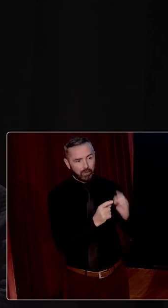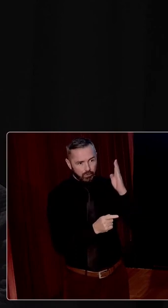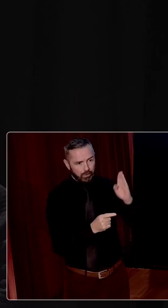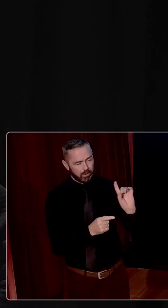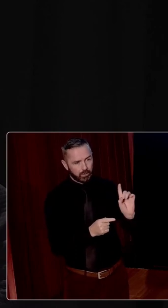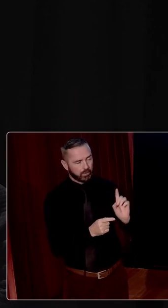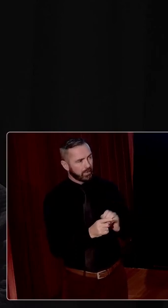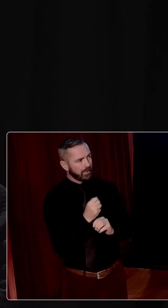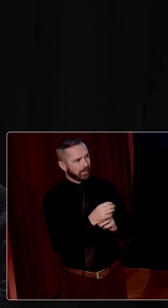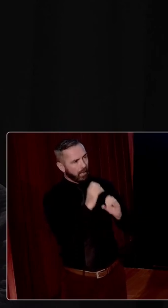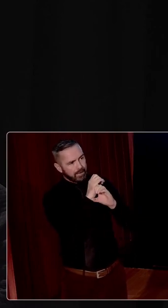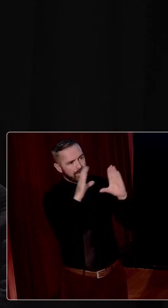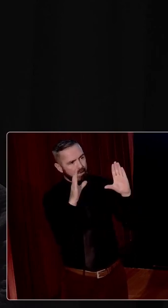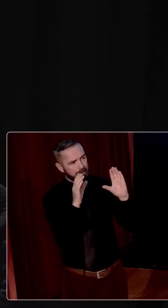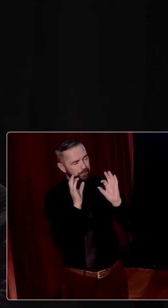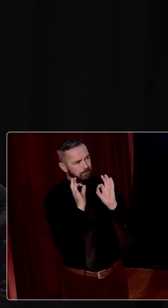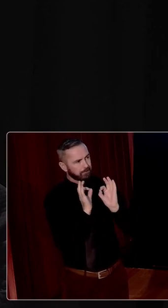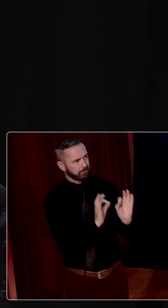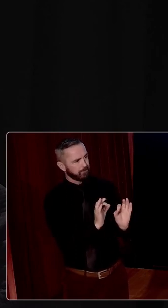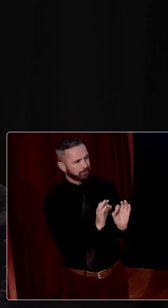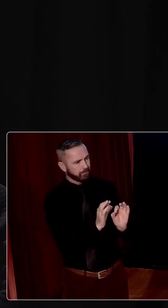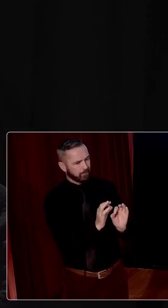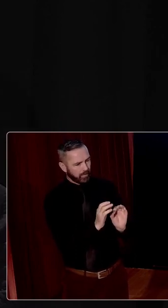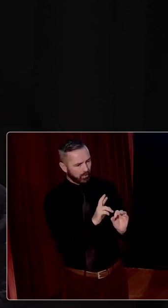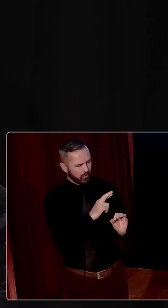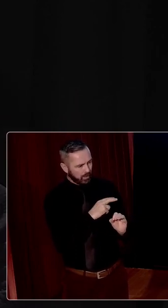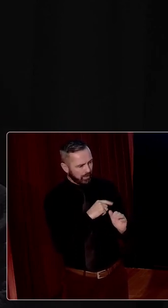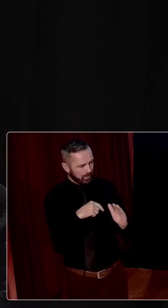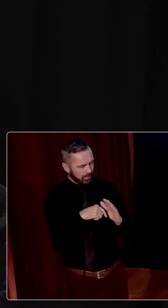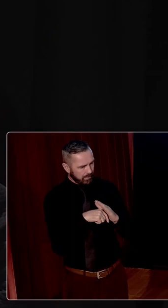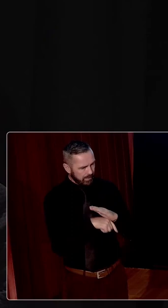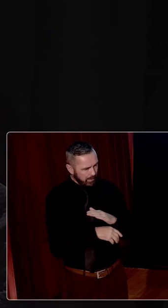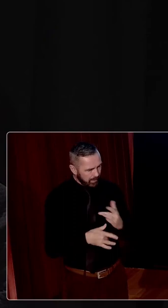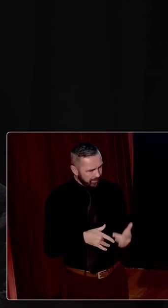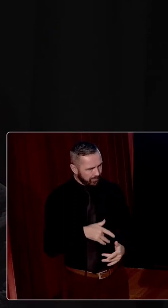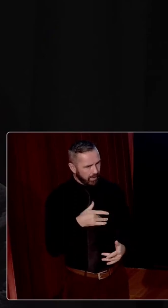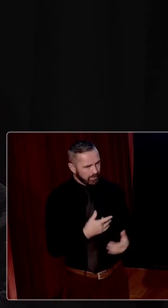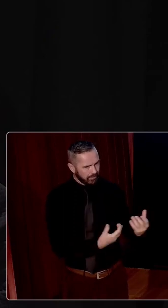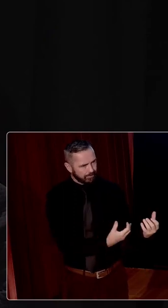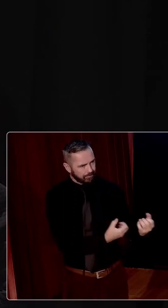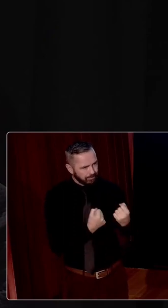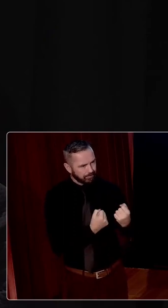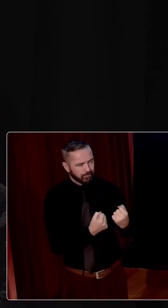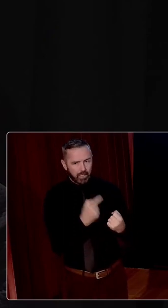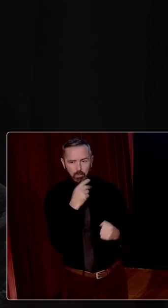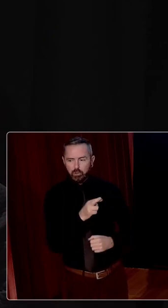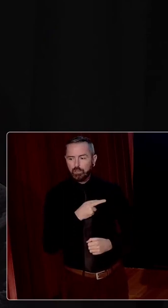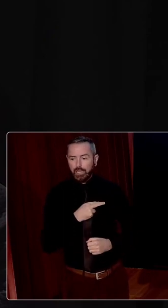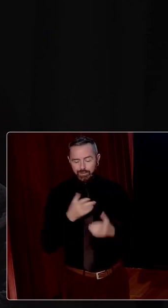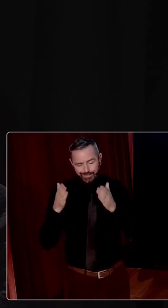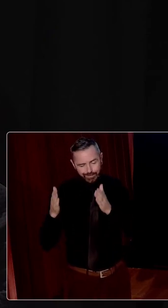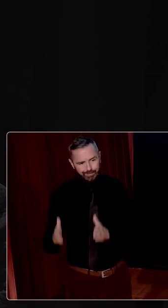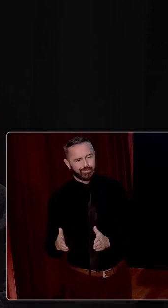That idealism was very deeply felt. The reality, of course, of state building